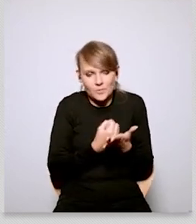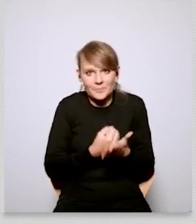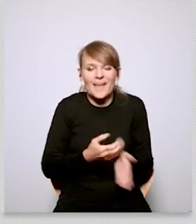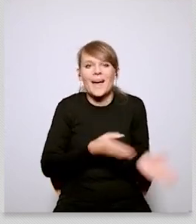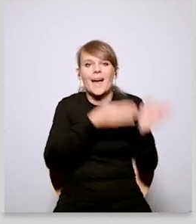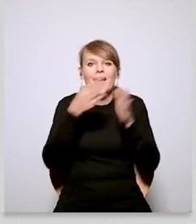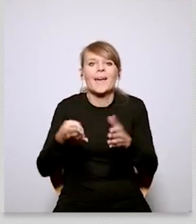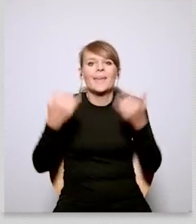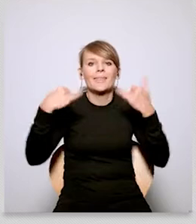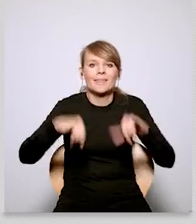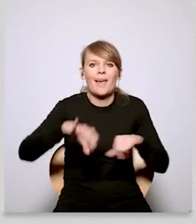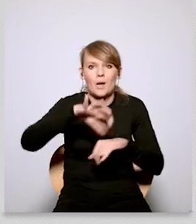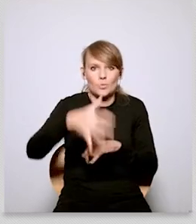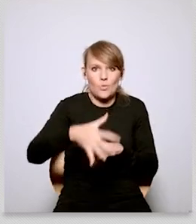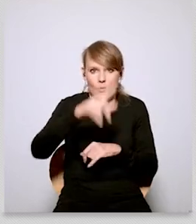day